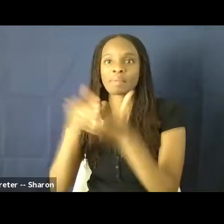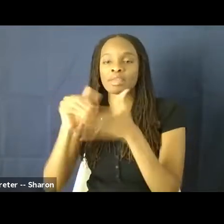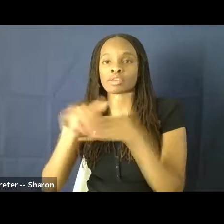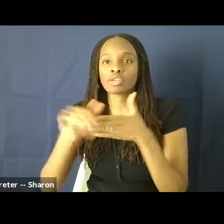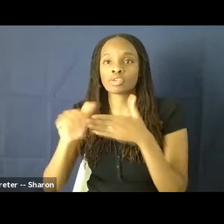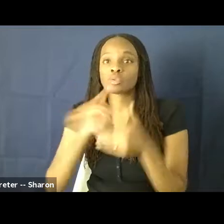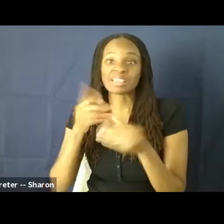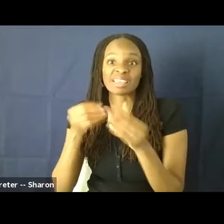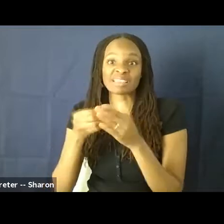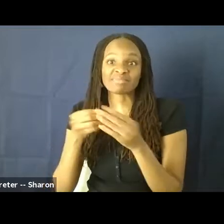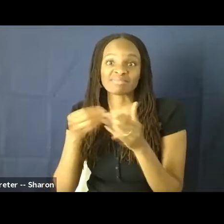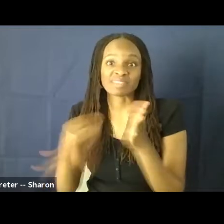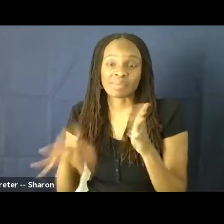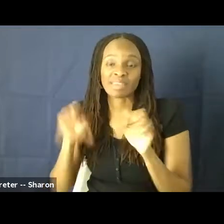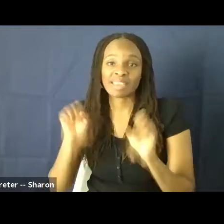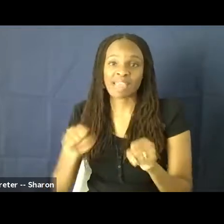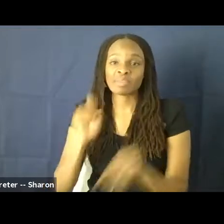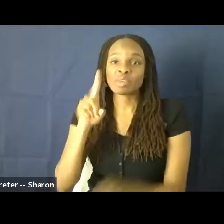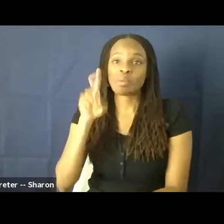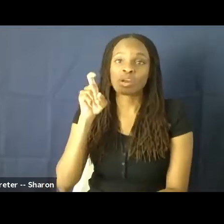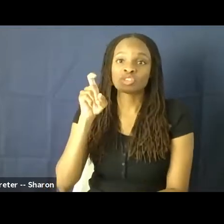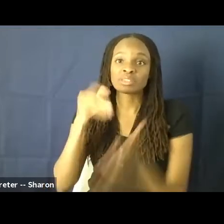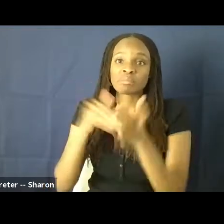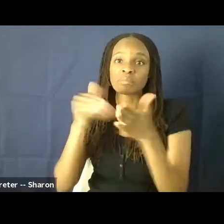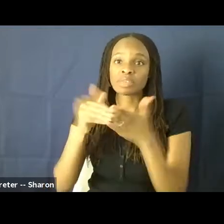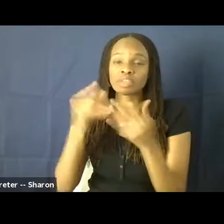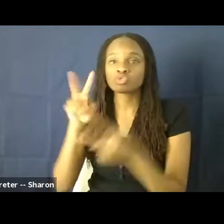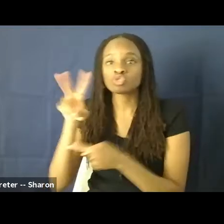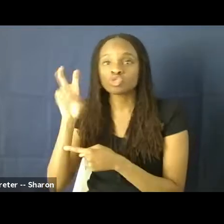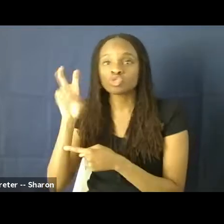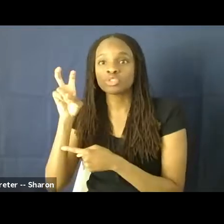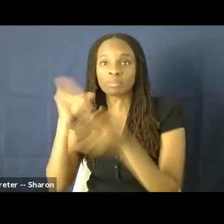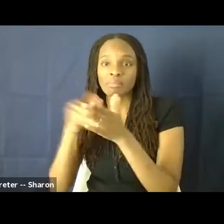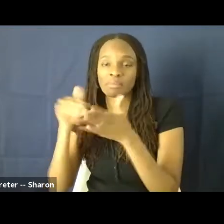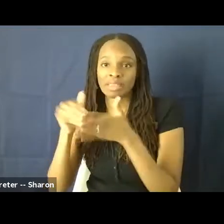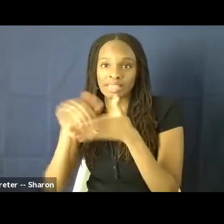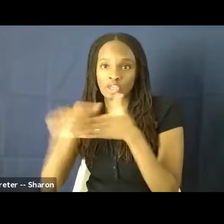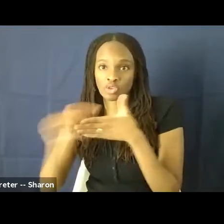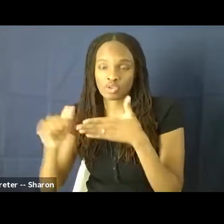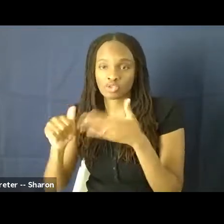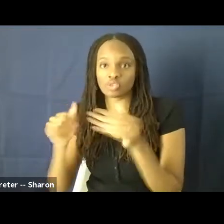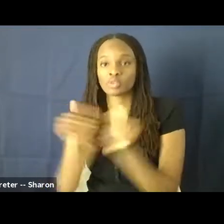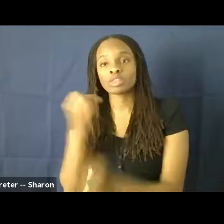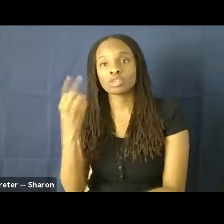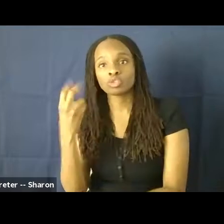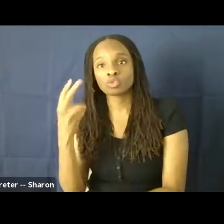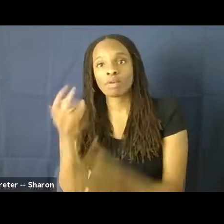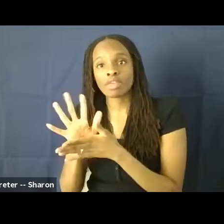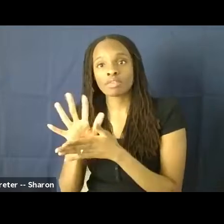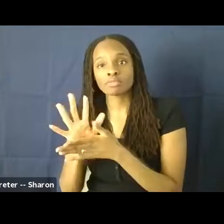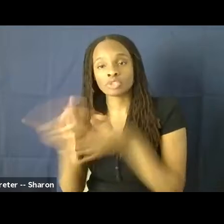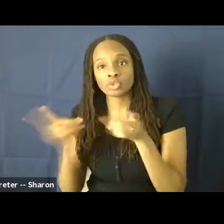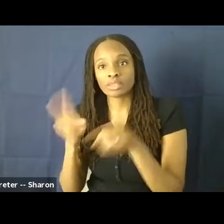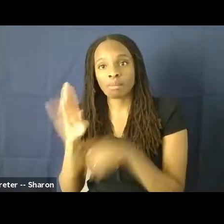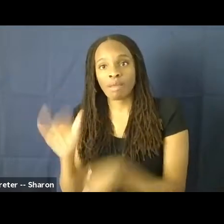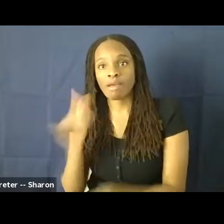$100 million, sometimes up to $200 million. And of those 12 films directed by women, only